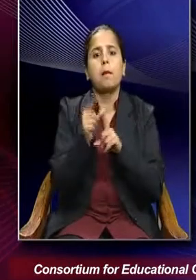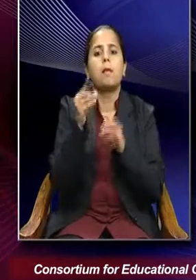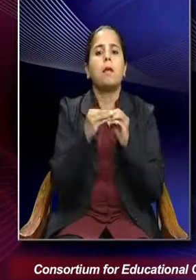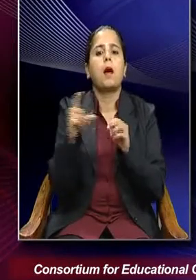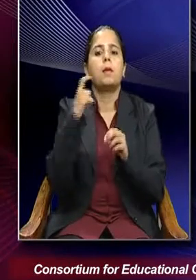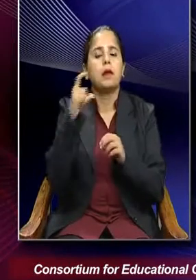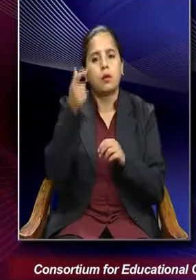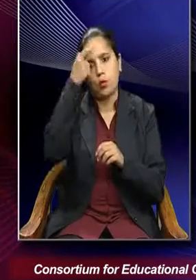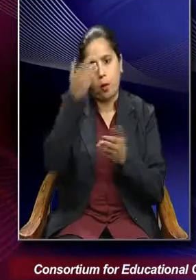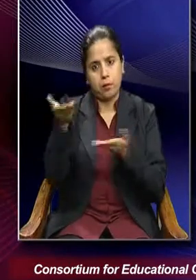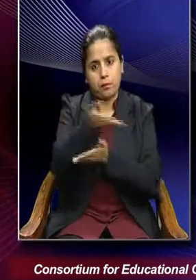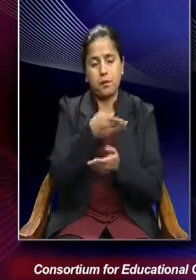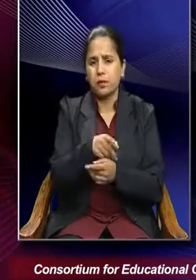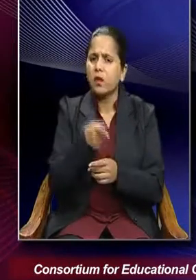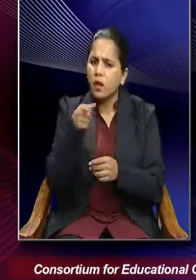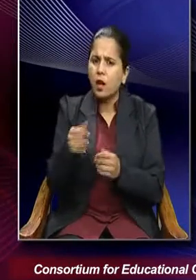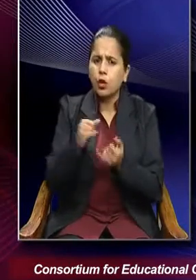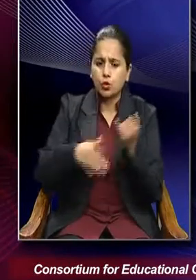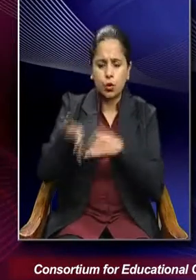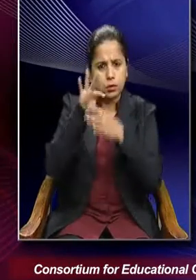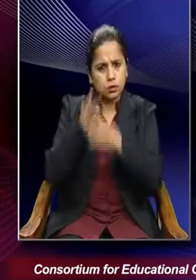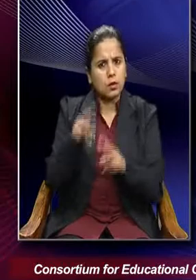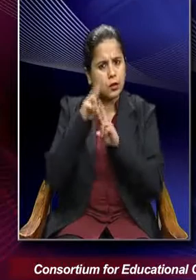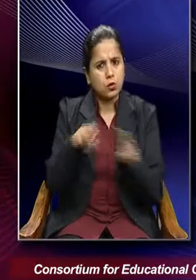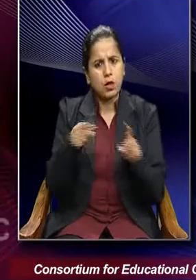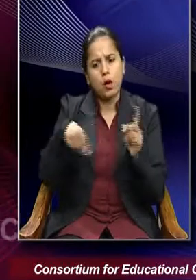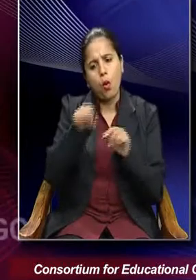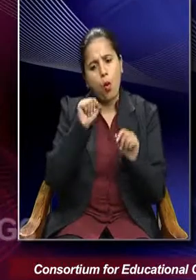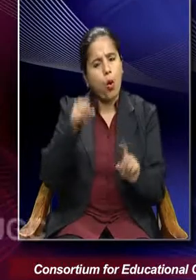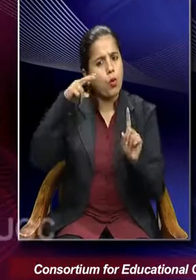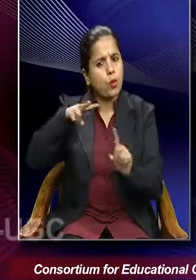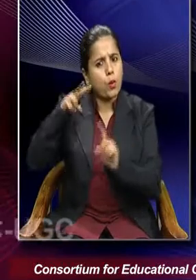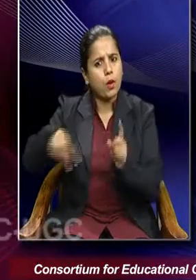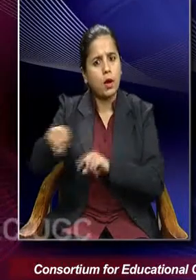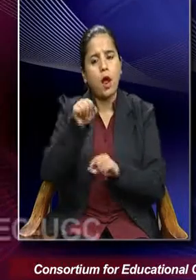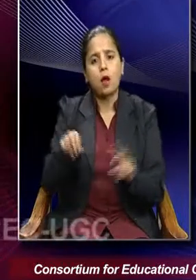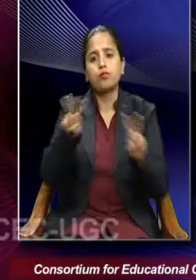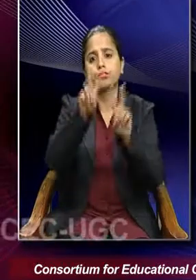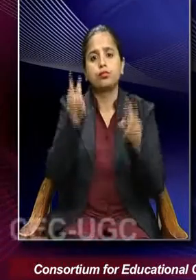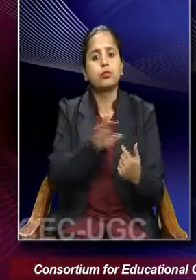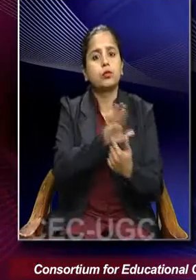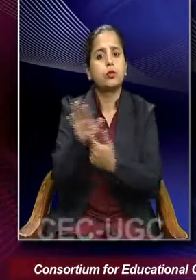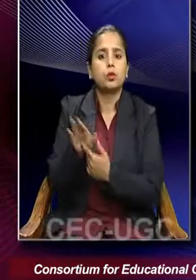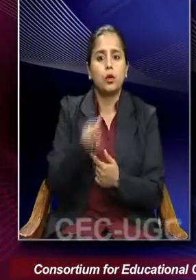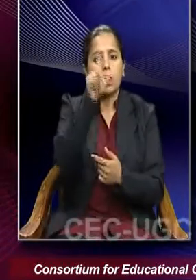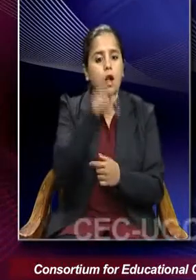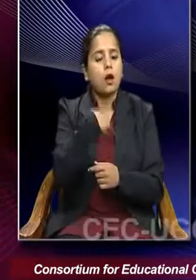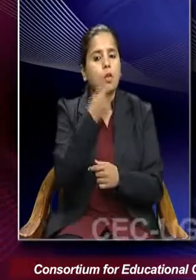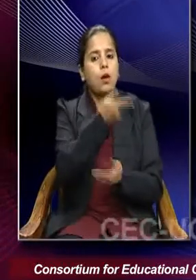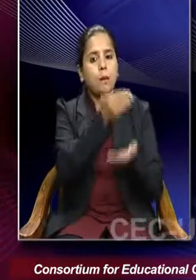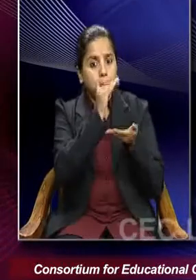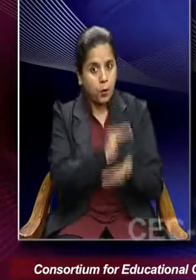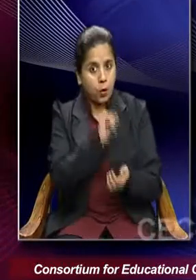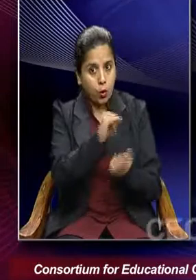of a sociologist has to be located in the context in which one is born, the